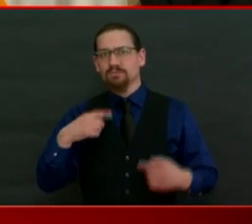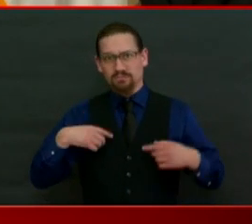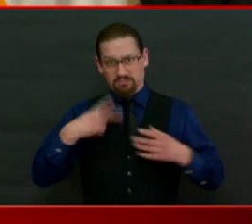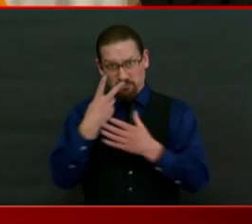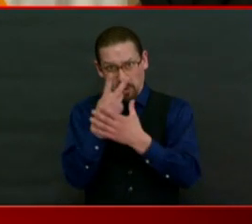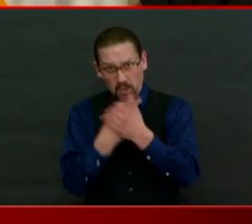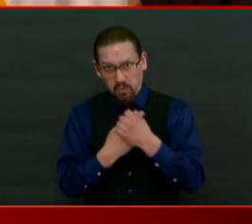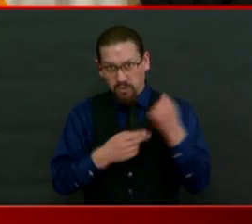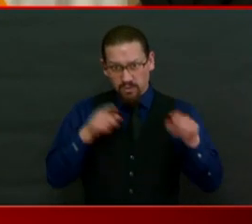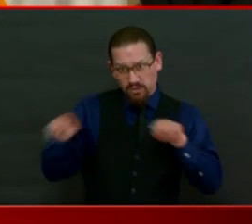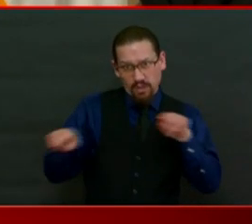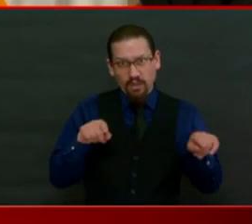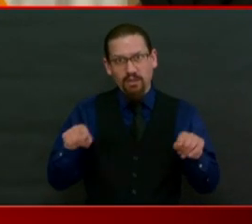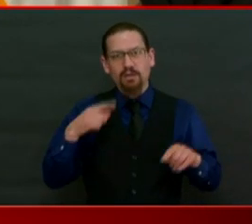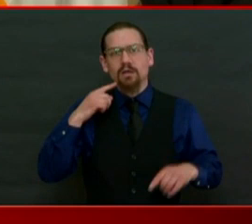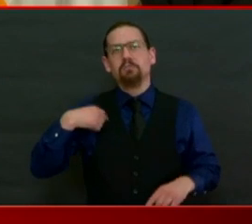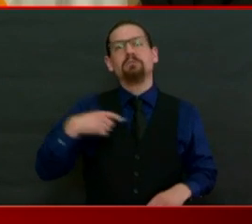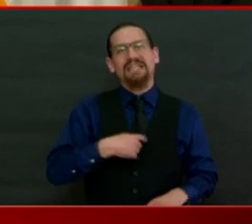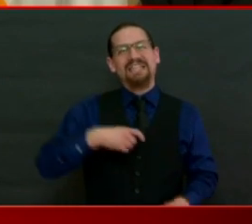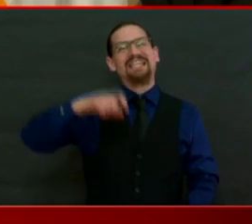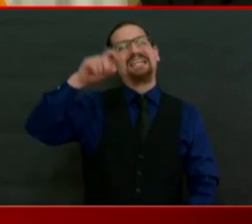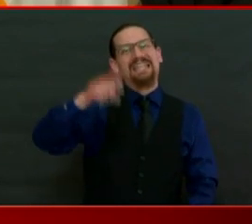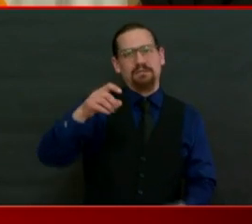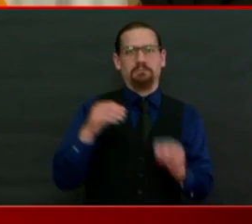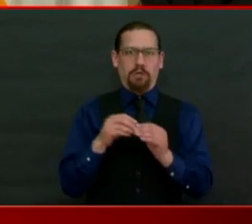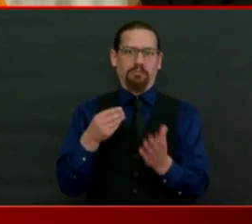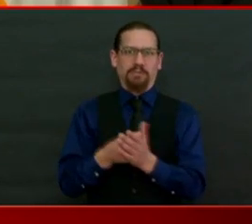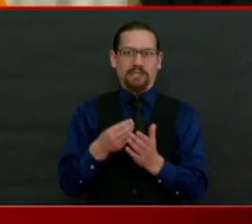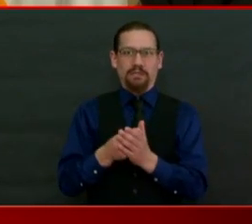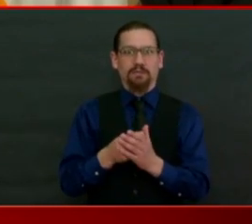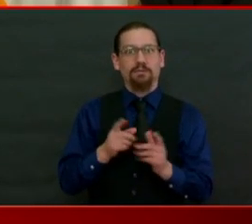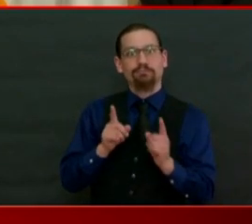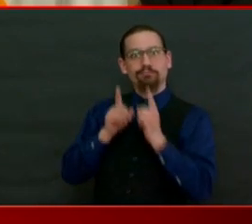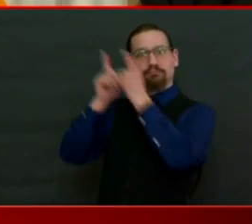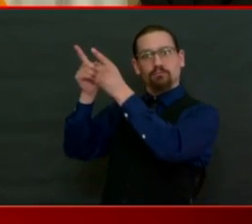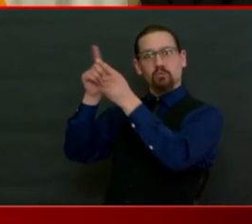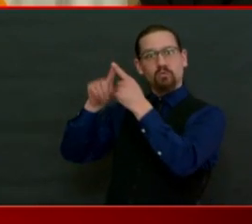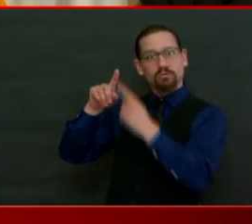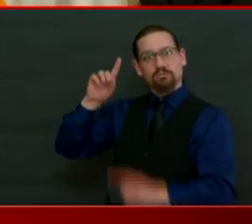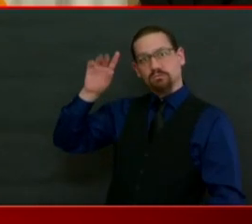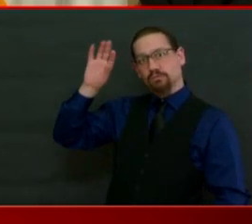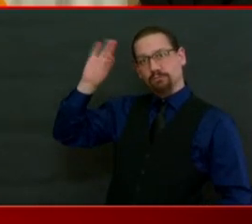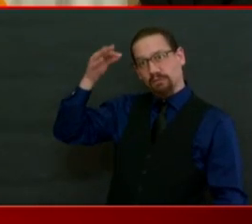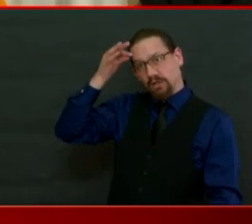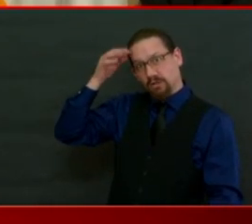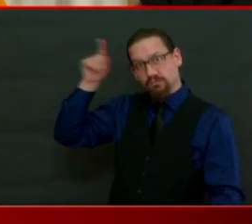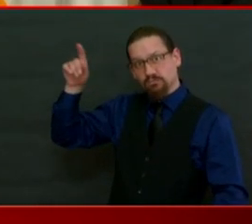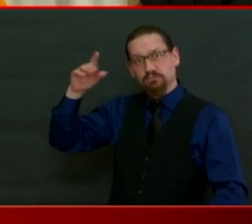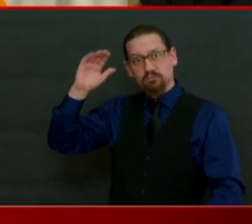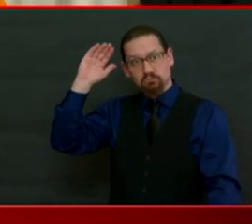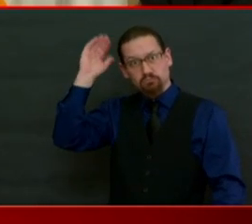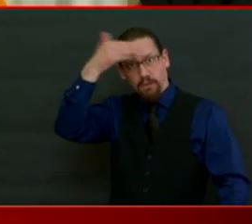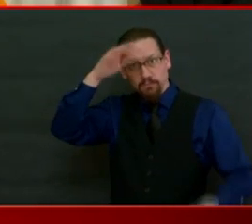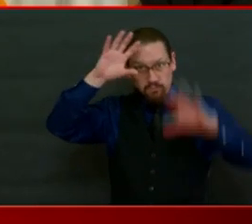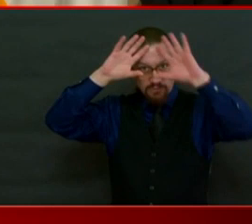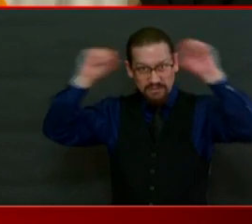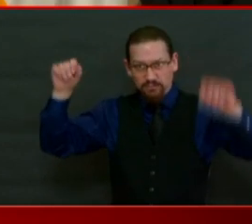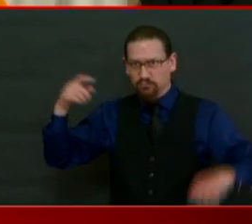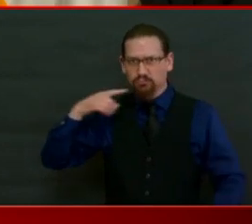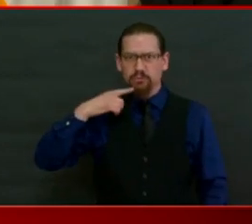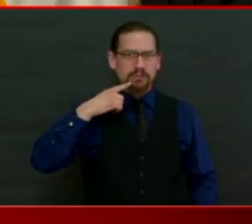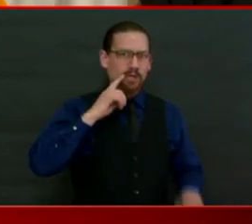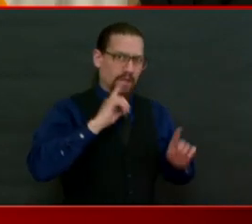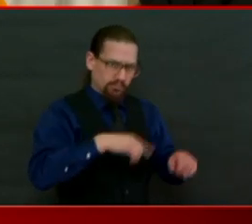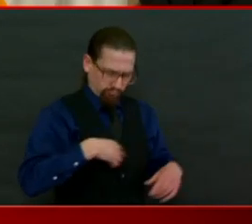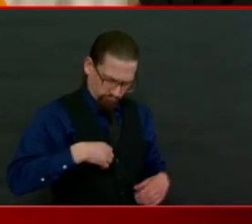additional state and local stimulus, and I've been on the phone with our federal delegation in the past three days, and